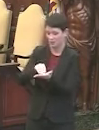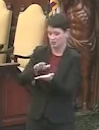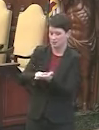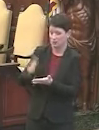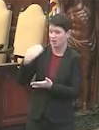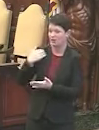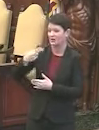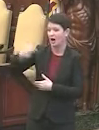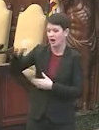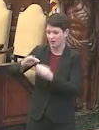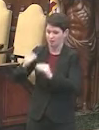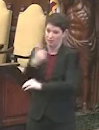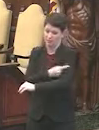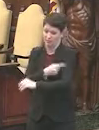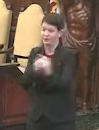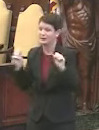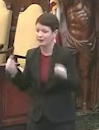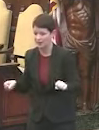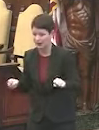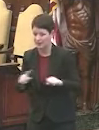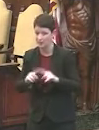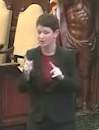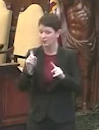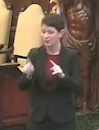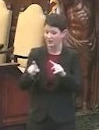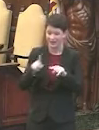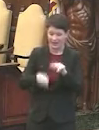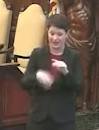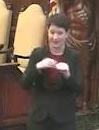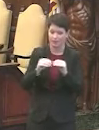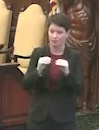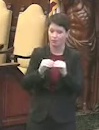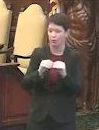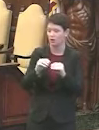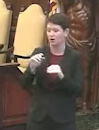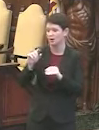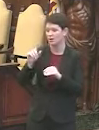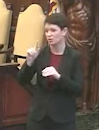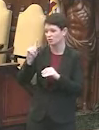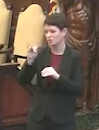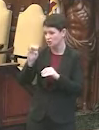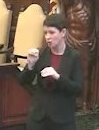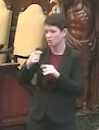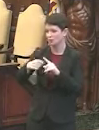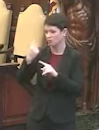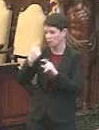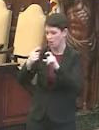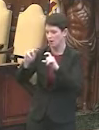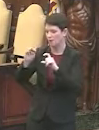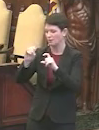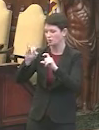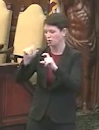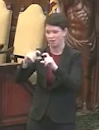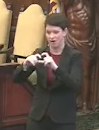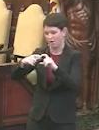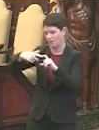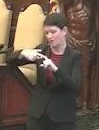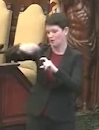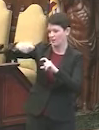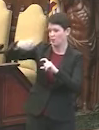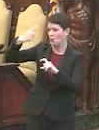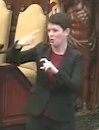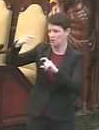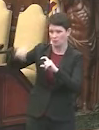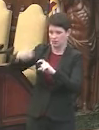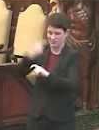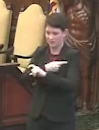higher than that, you can't get additional doses out of the Moderna vials, I don't believe. Although there is talk